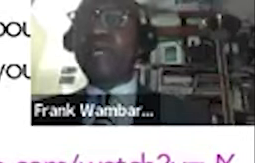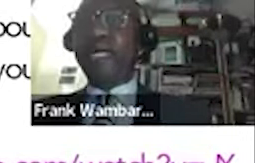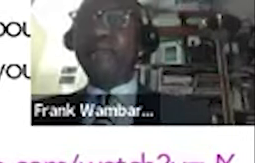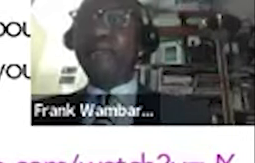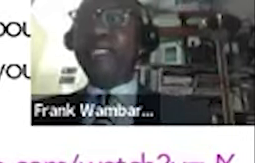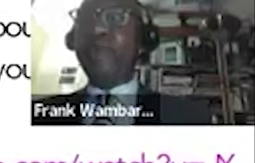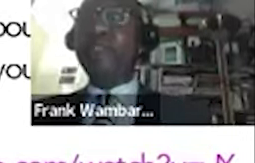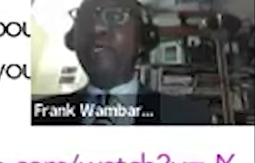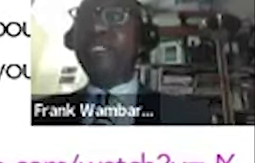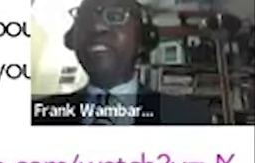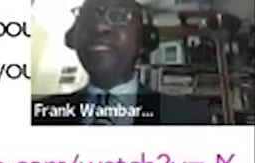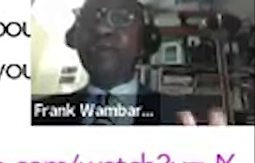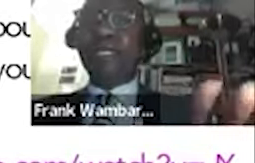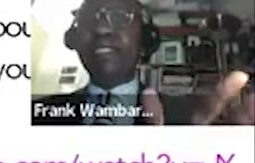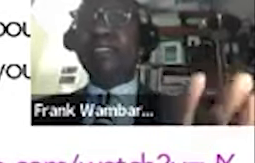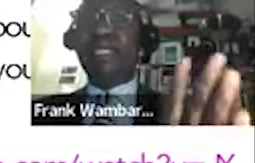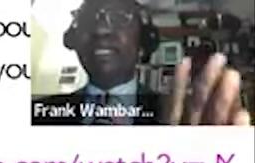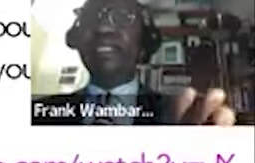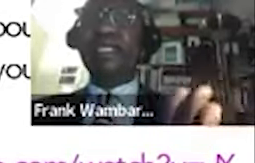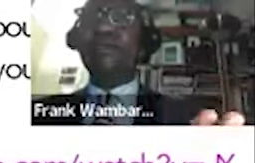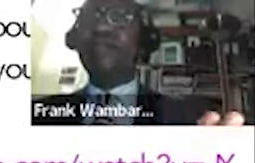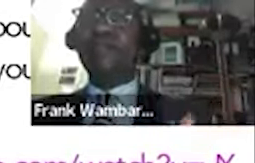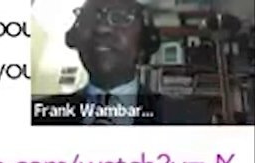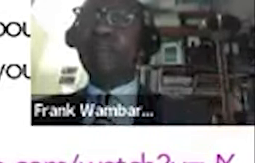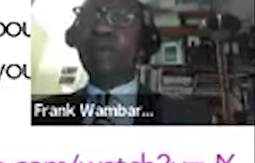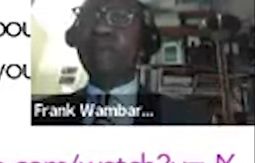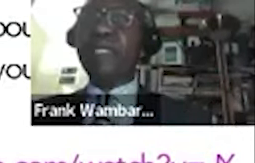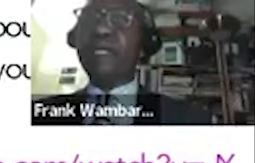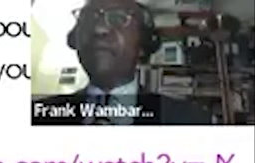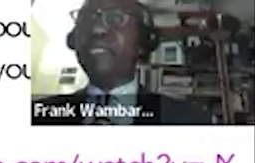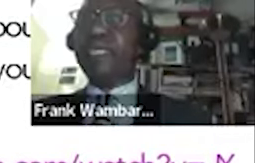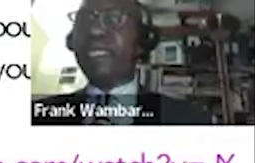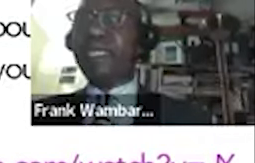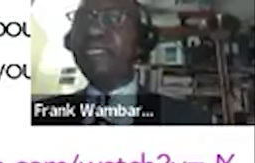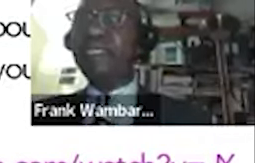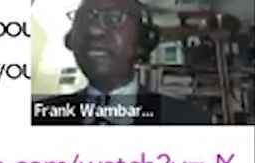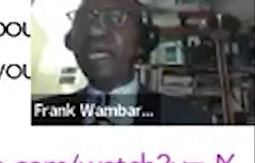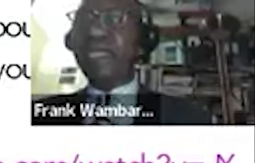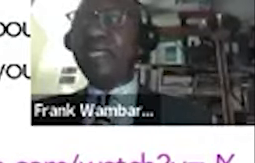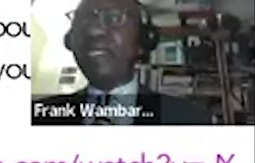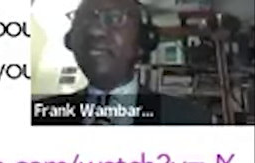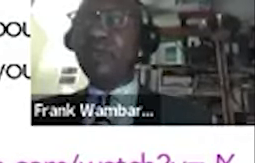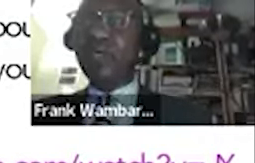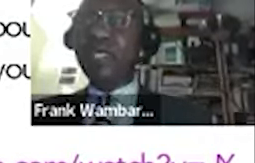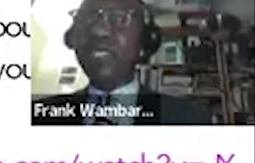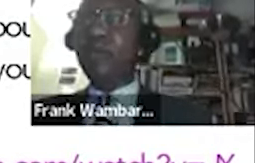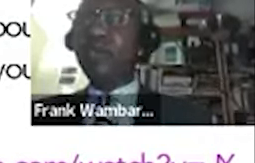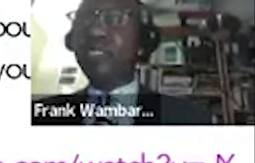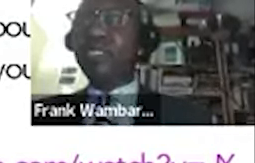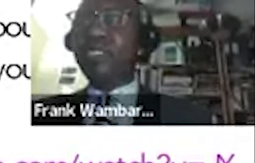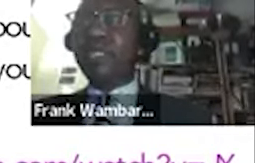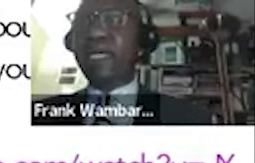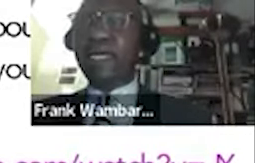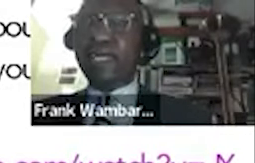stop um but only let's just listen the one for stop complaining about canada and then you hear